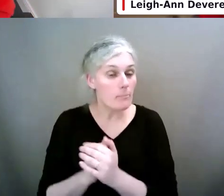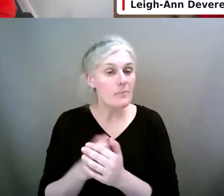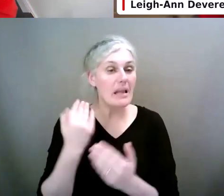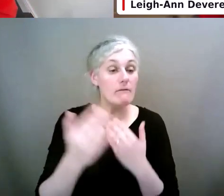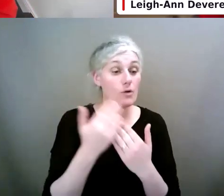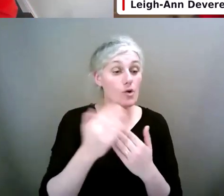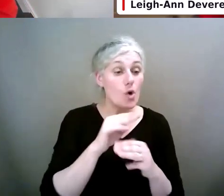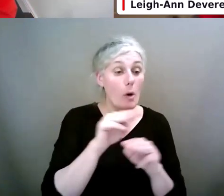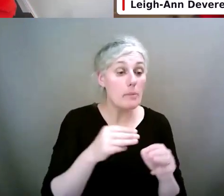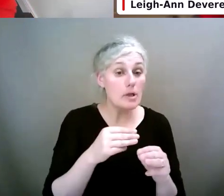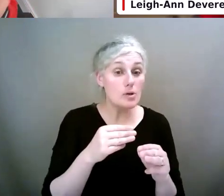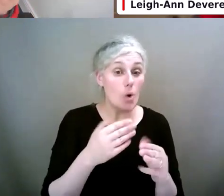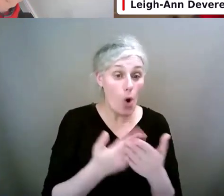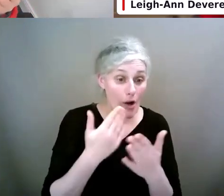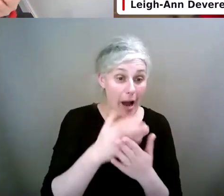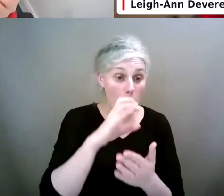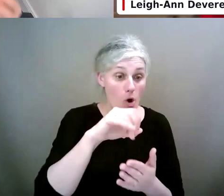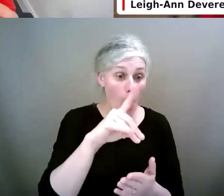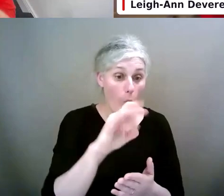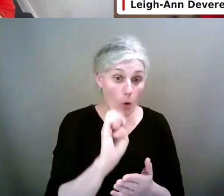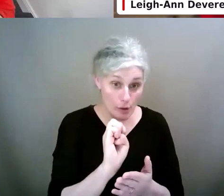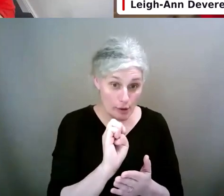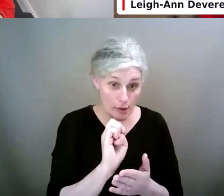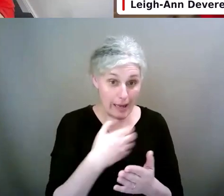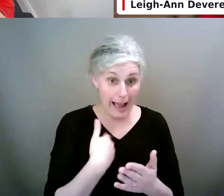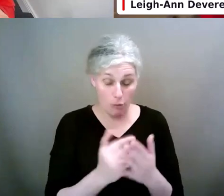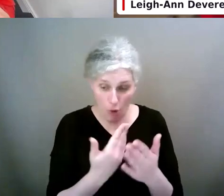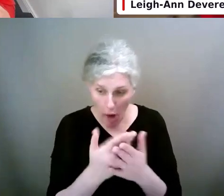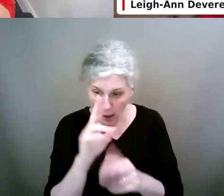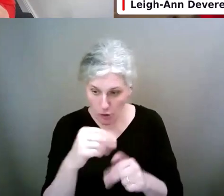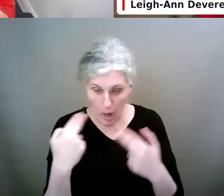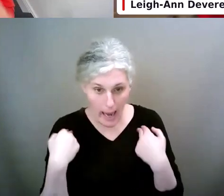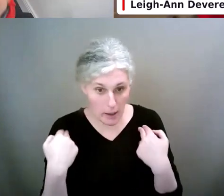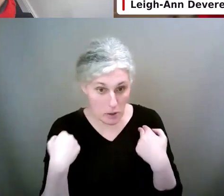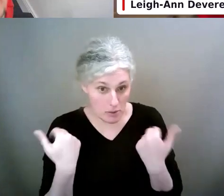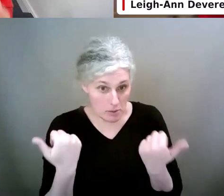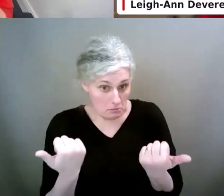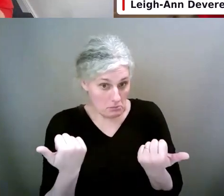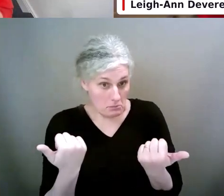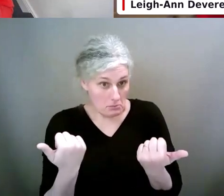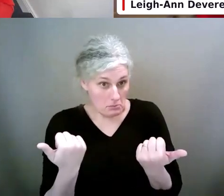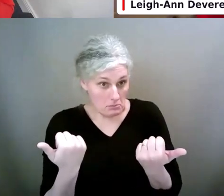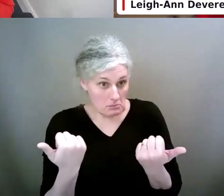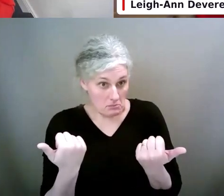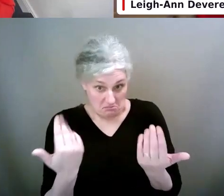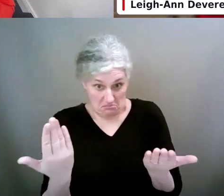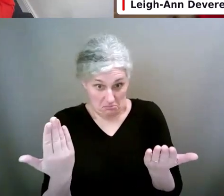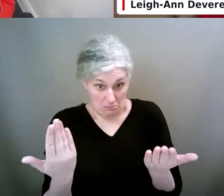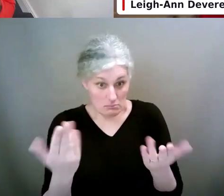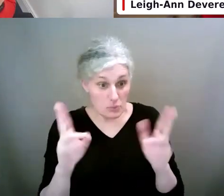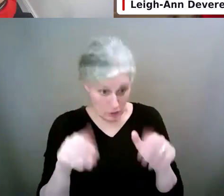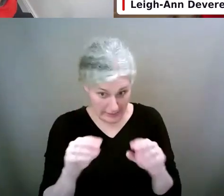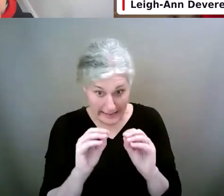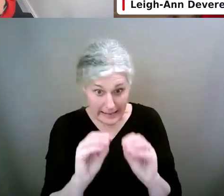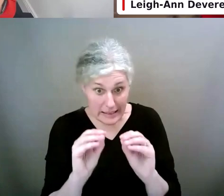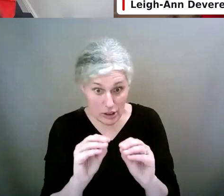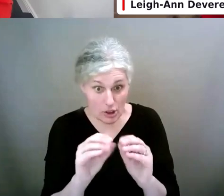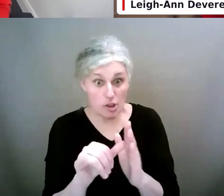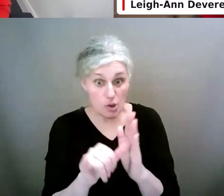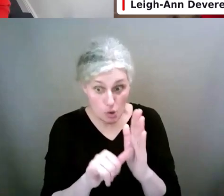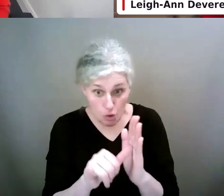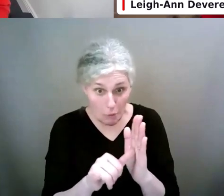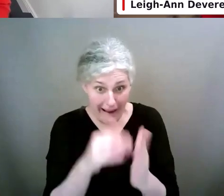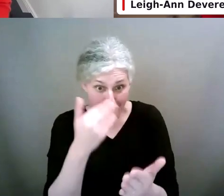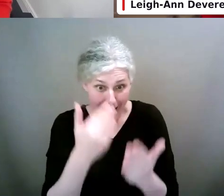learning how to code and they want to learn about a new language. YouTube can teach them how